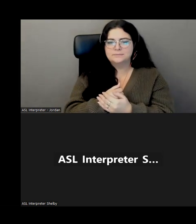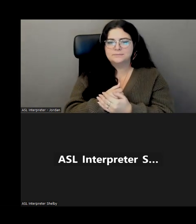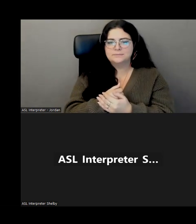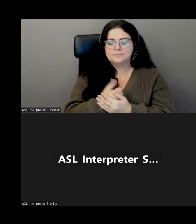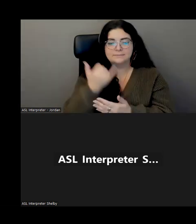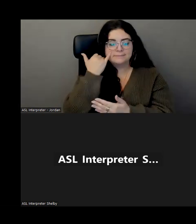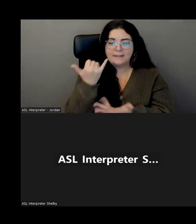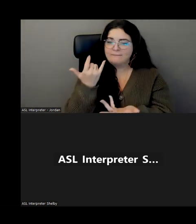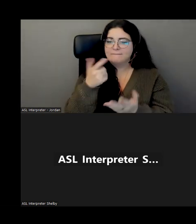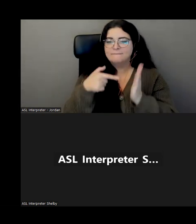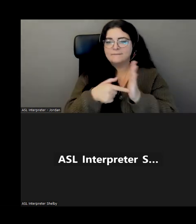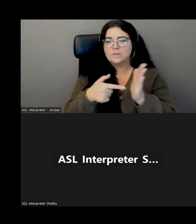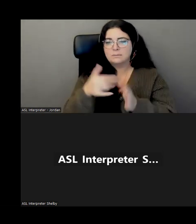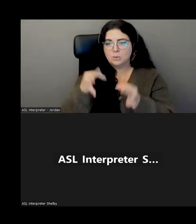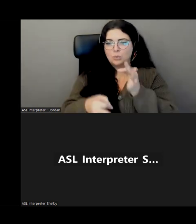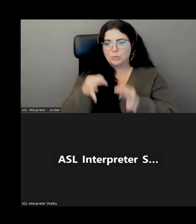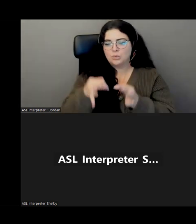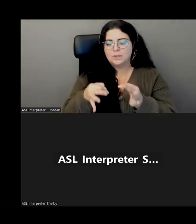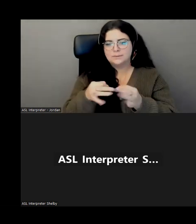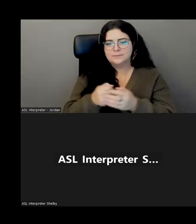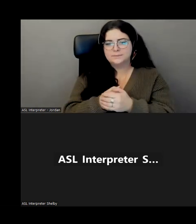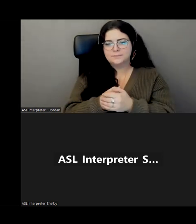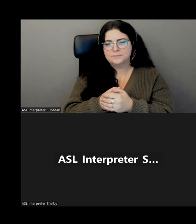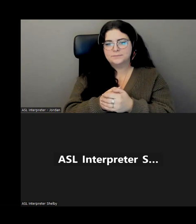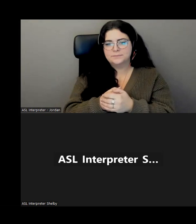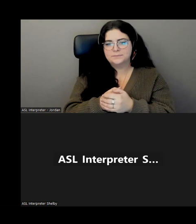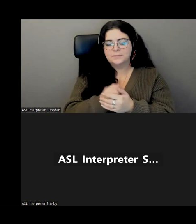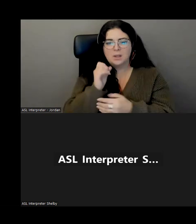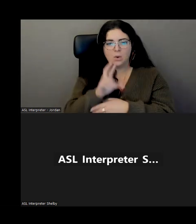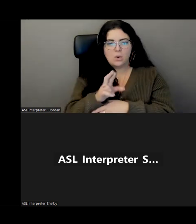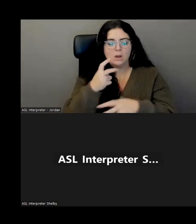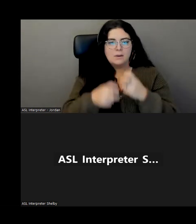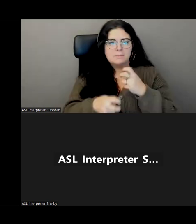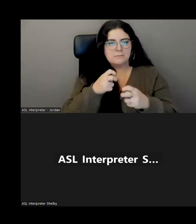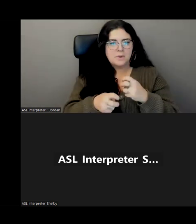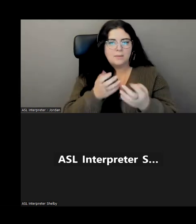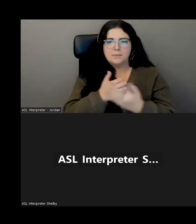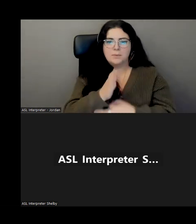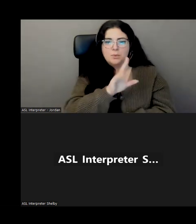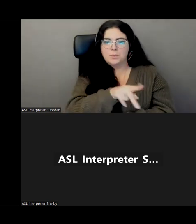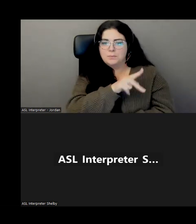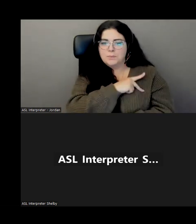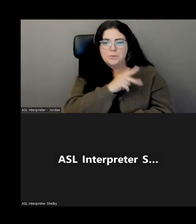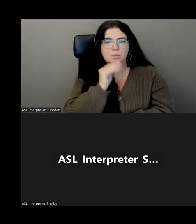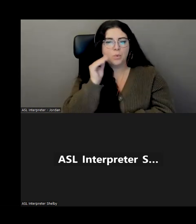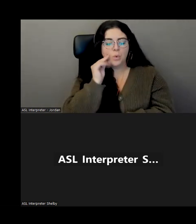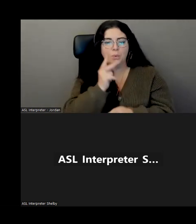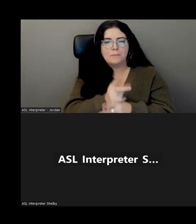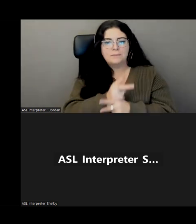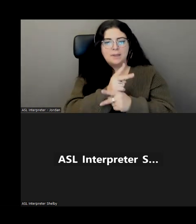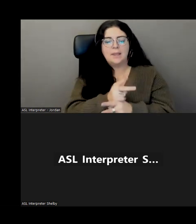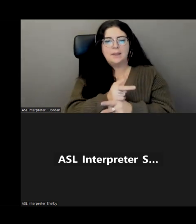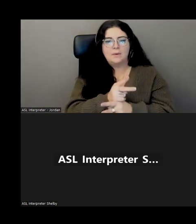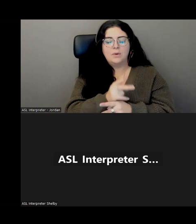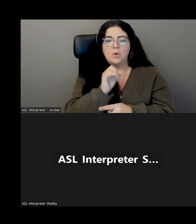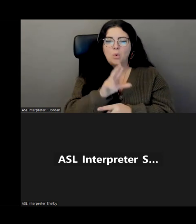some legal troubles. Maybe somebody is having issues navigating personal home care or having issues within